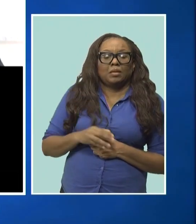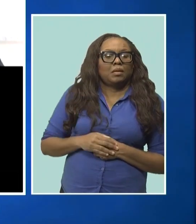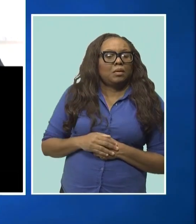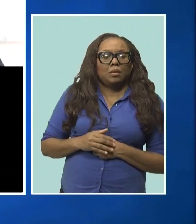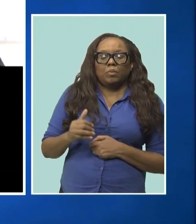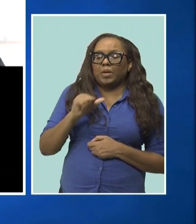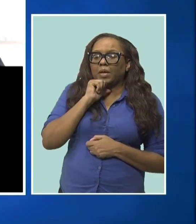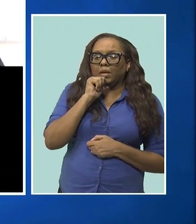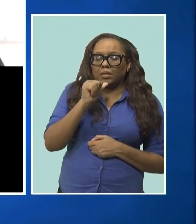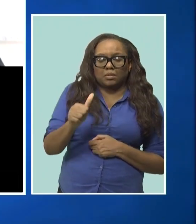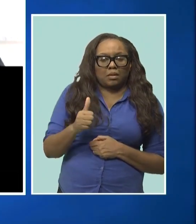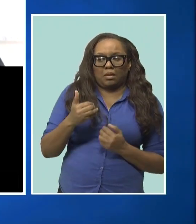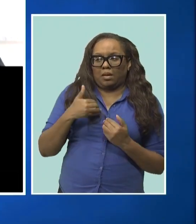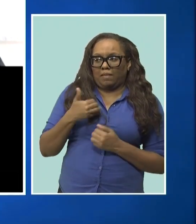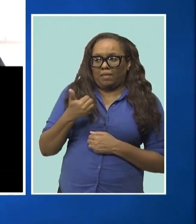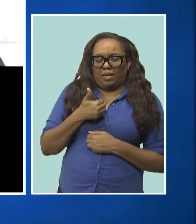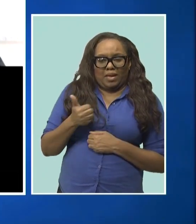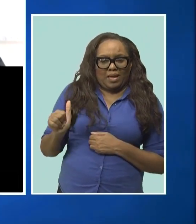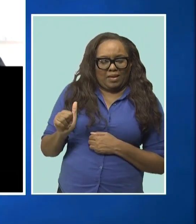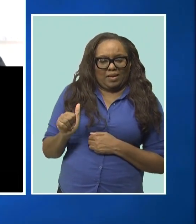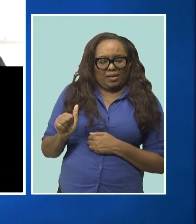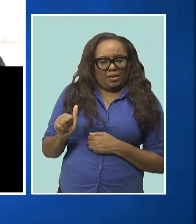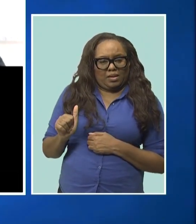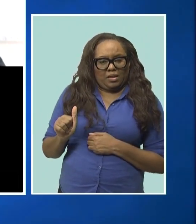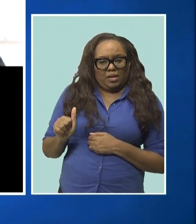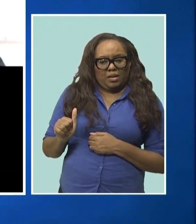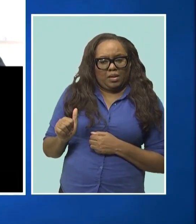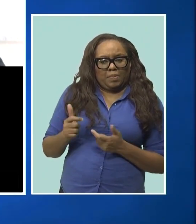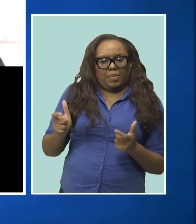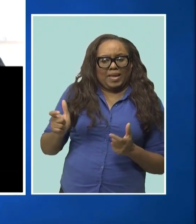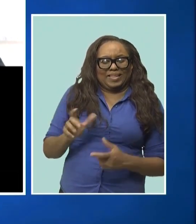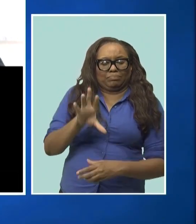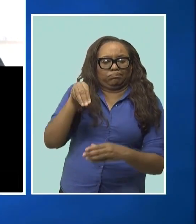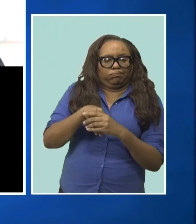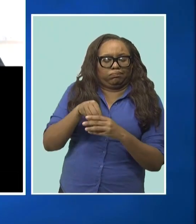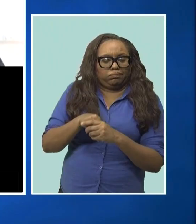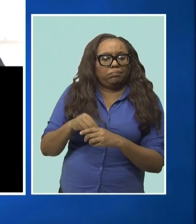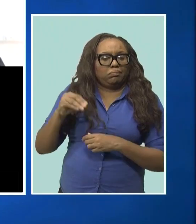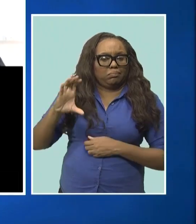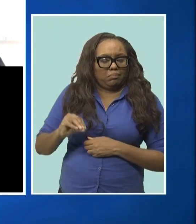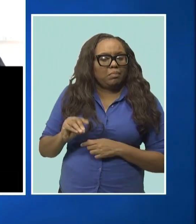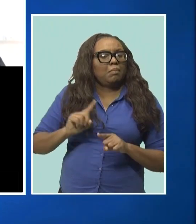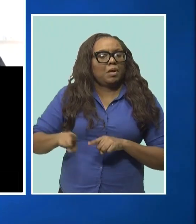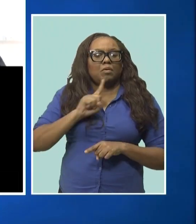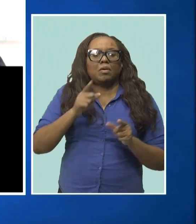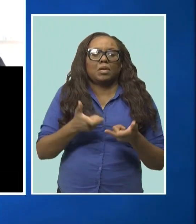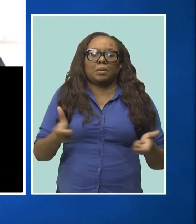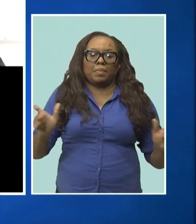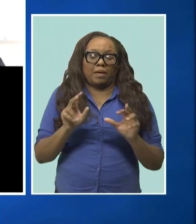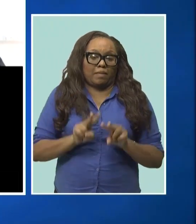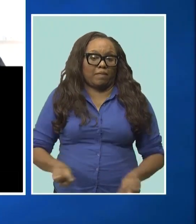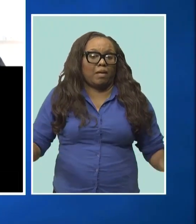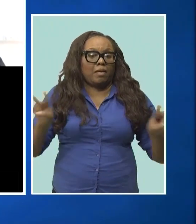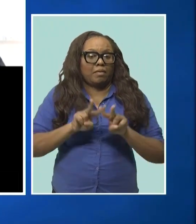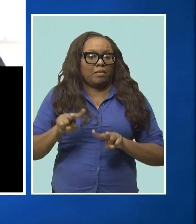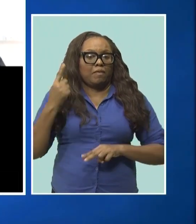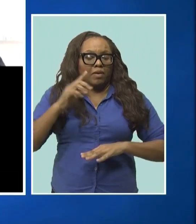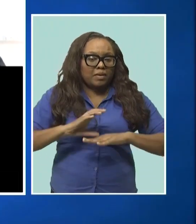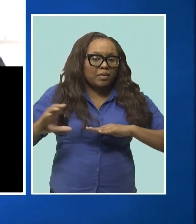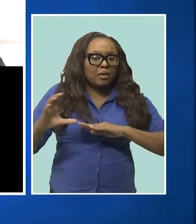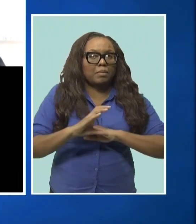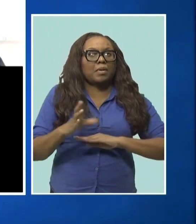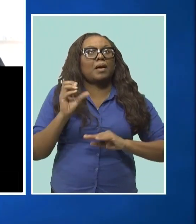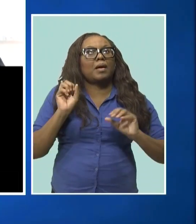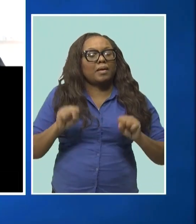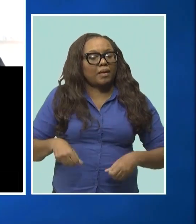stake in the company, but certainly we understand the value of the product that they're trying to implement in the Caribbean and how it can help